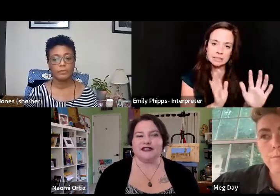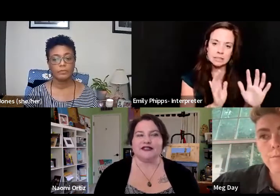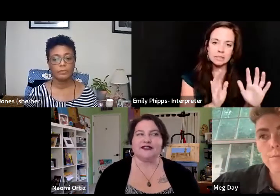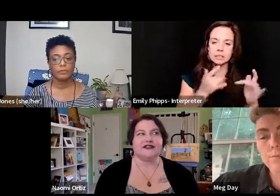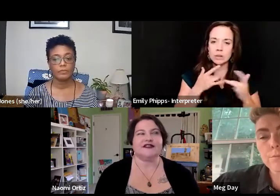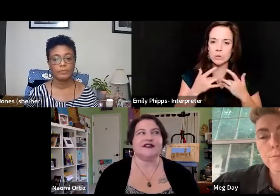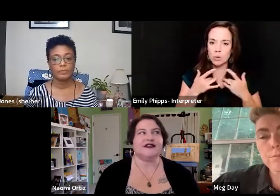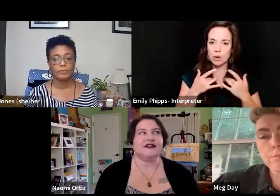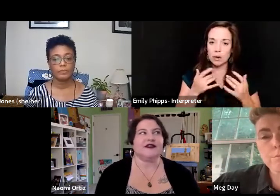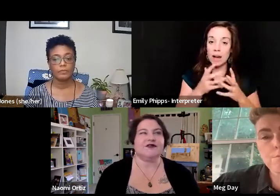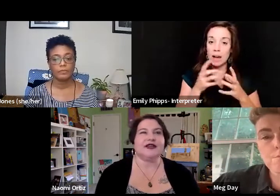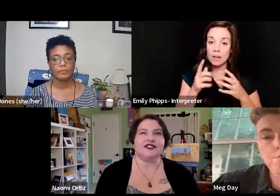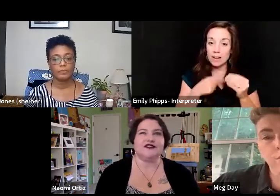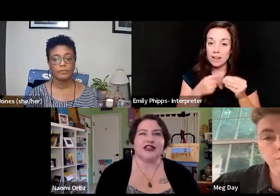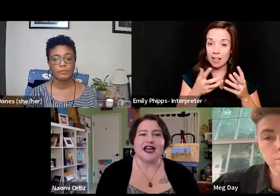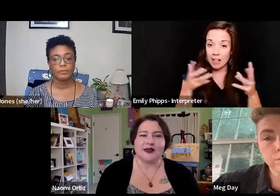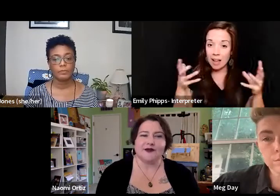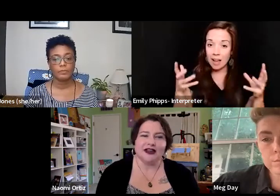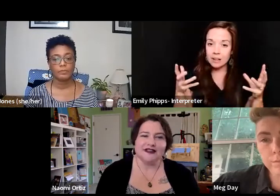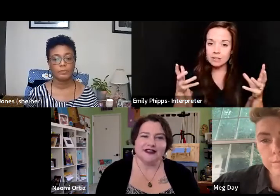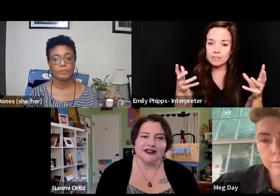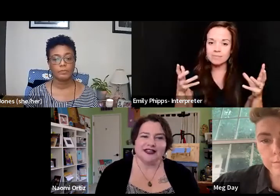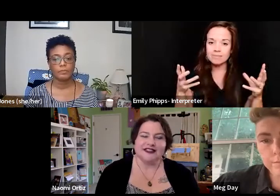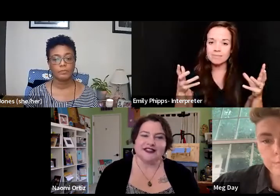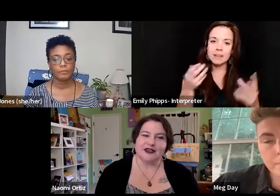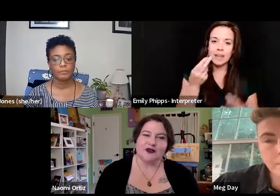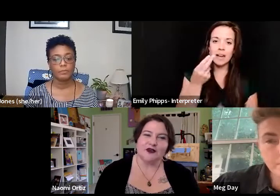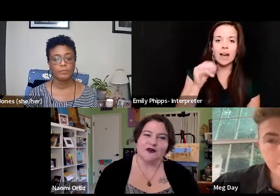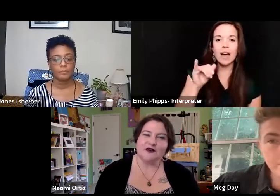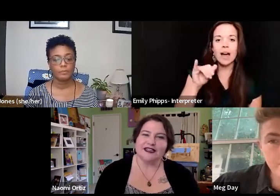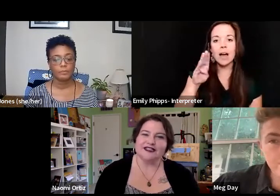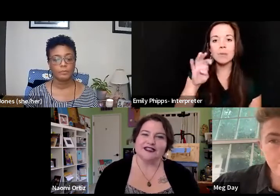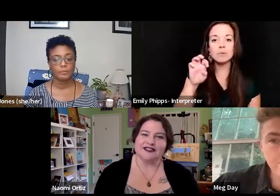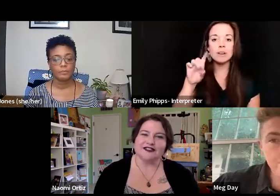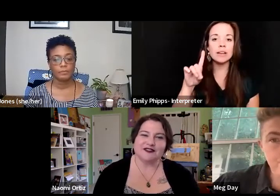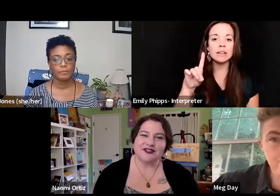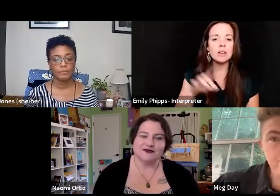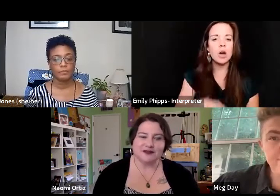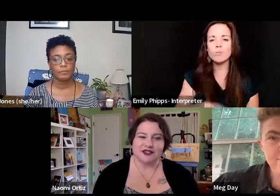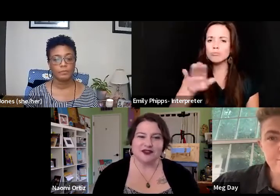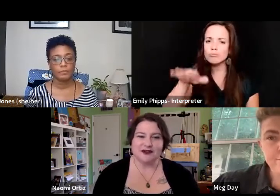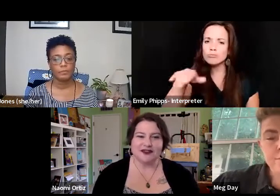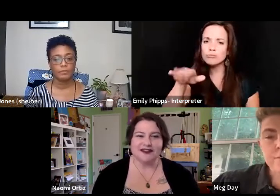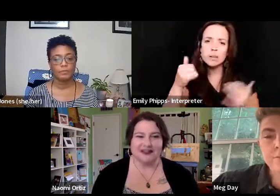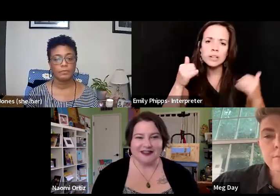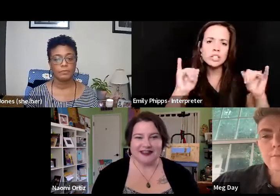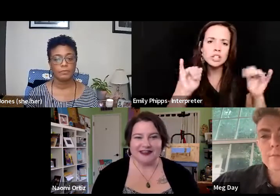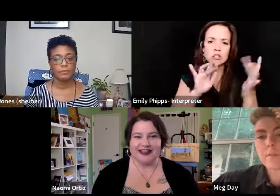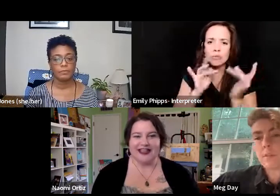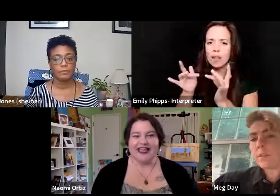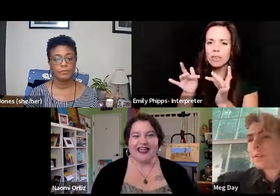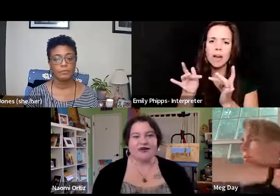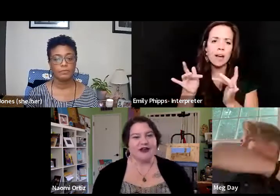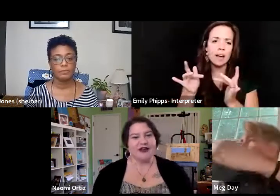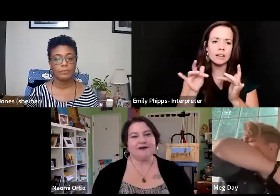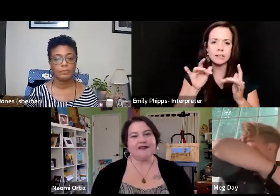I worry about a lot is like this, you know, pitch of like hybrid that like, oh, well, we can still do stuff, but stream it online.